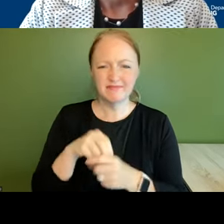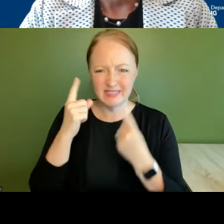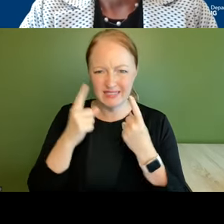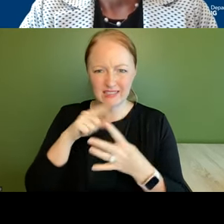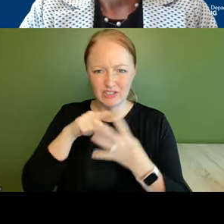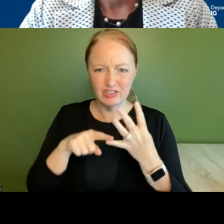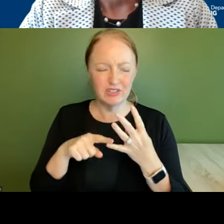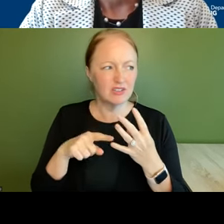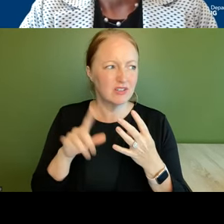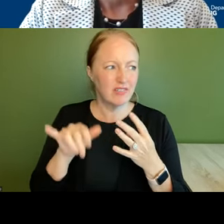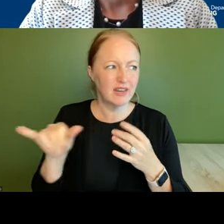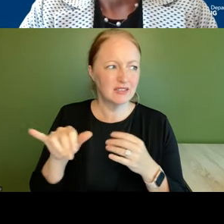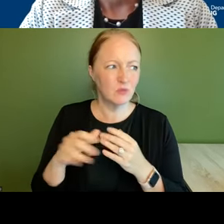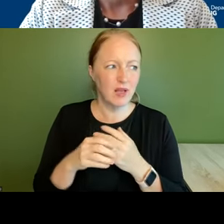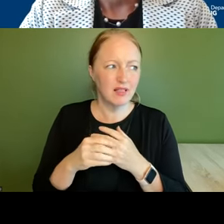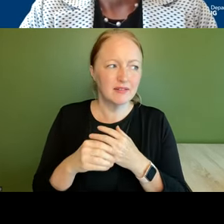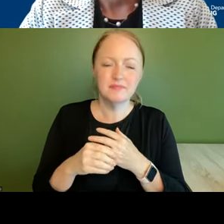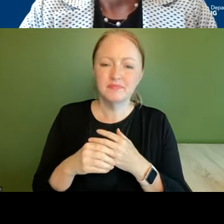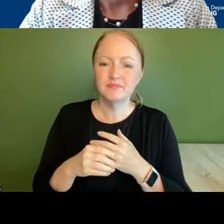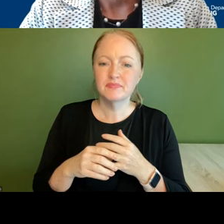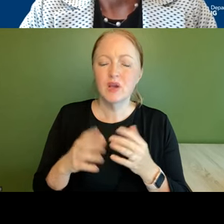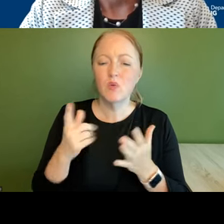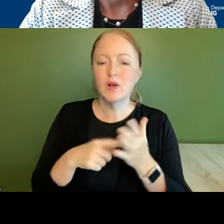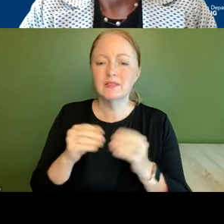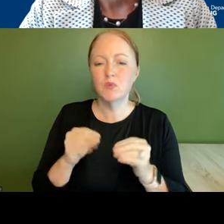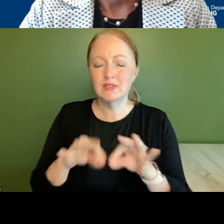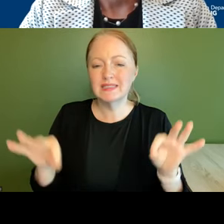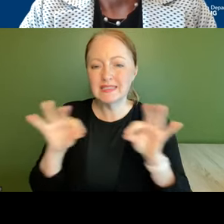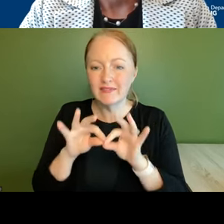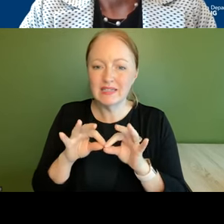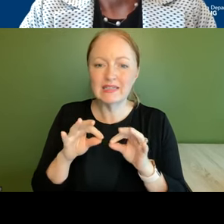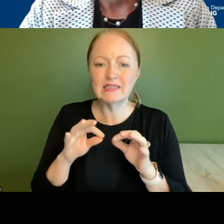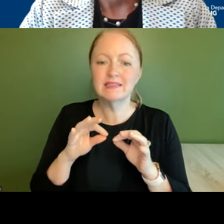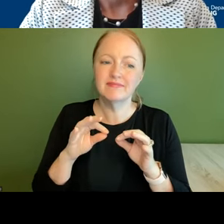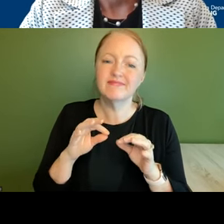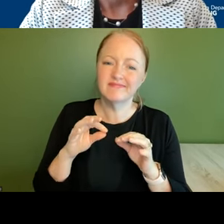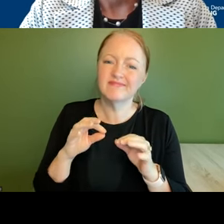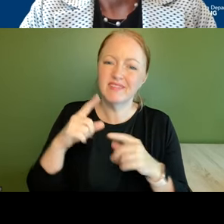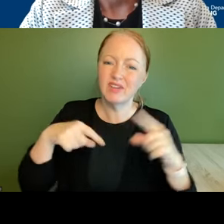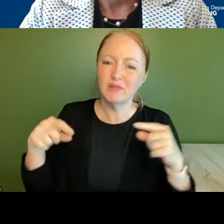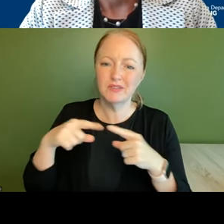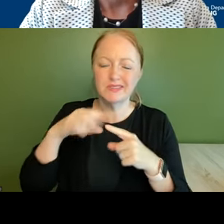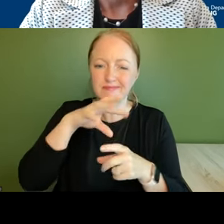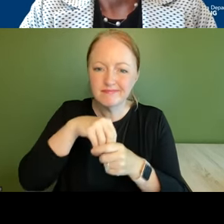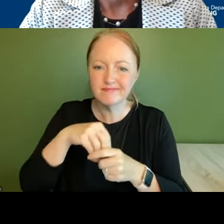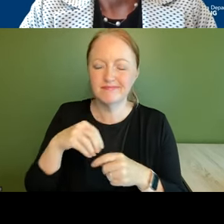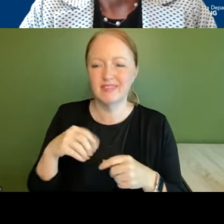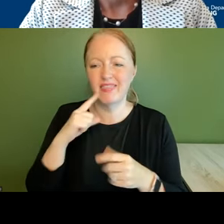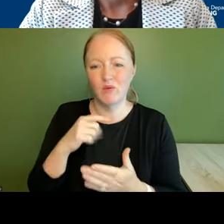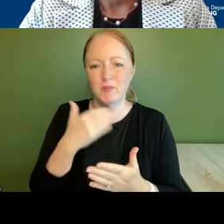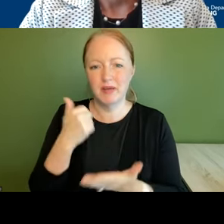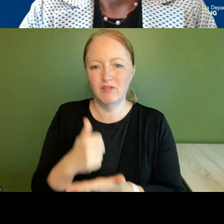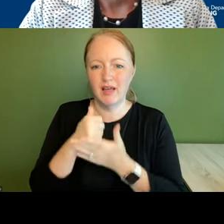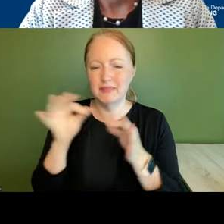bringing out as well what might be the more significant variables lump them to give us a better picture i think that will better help